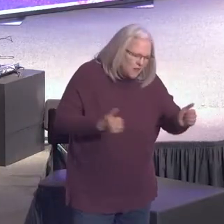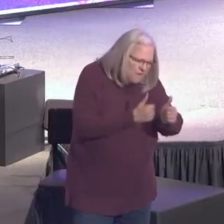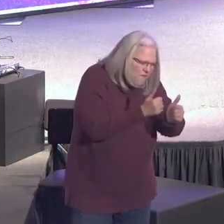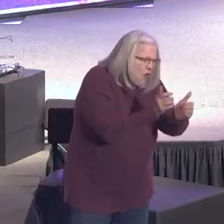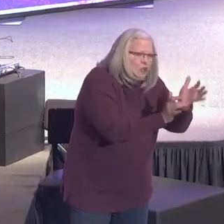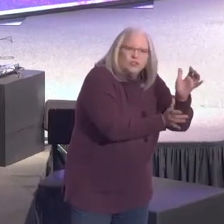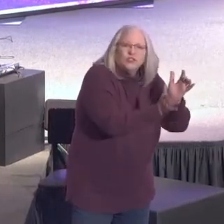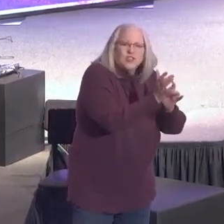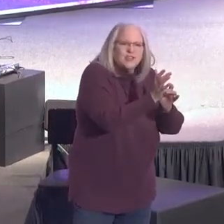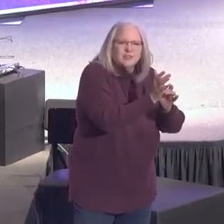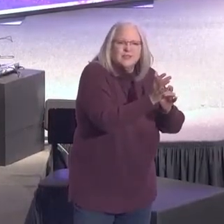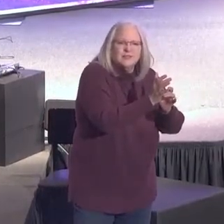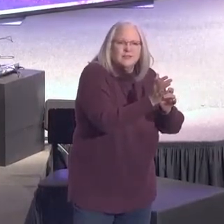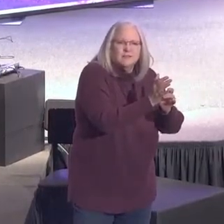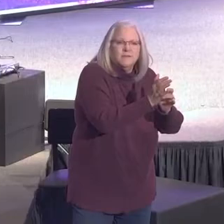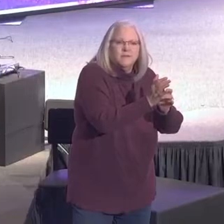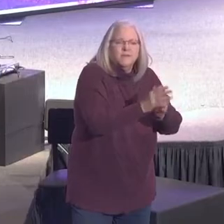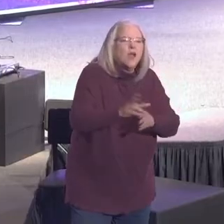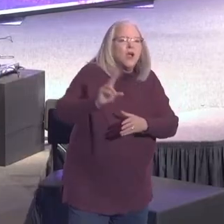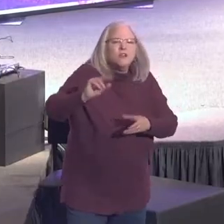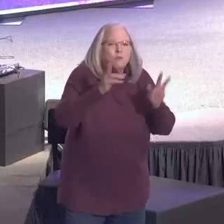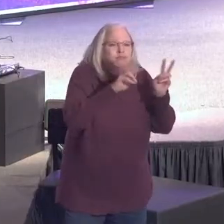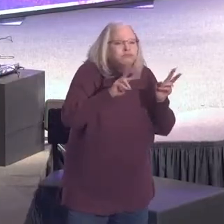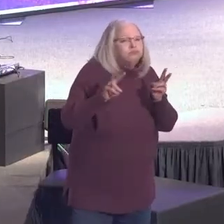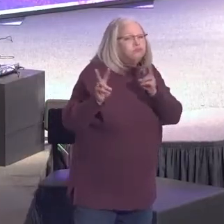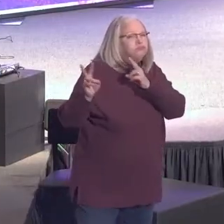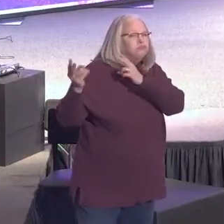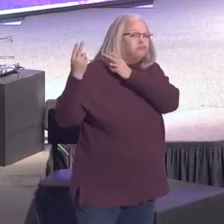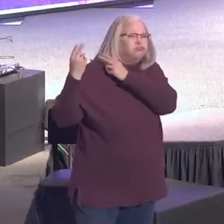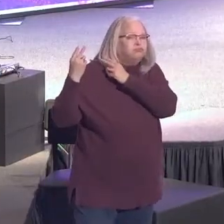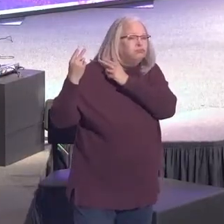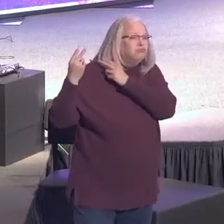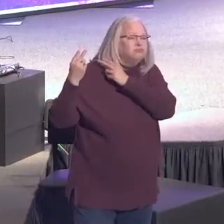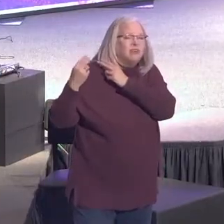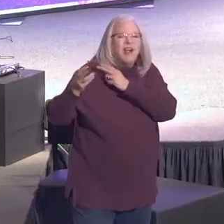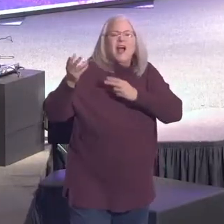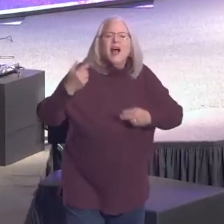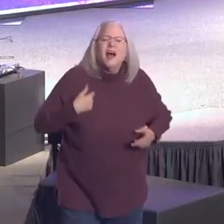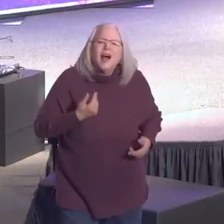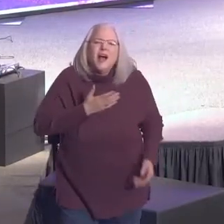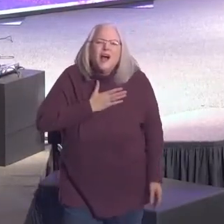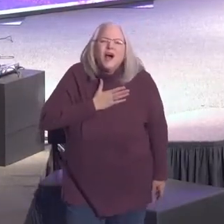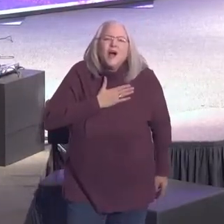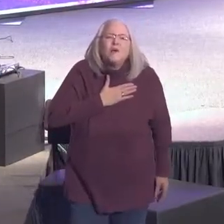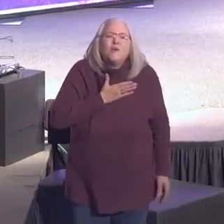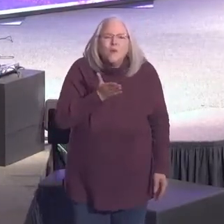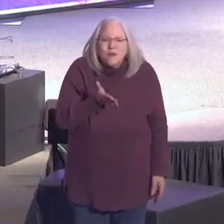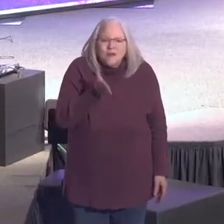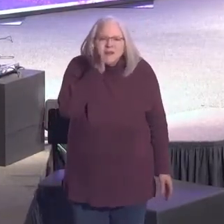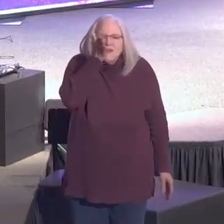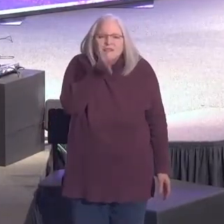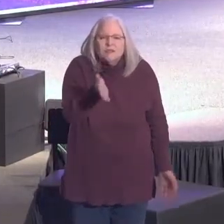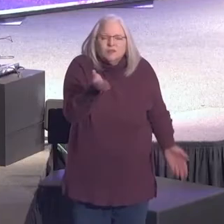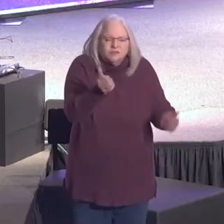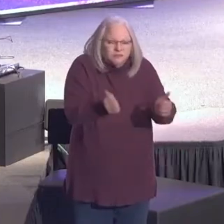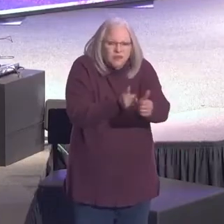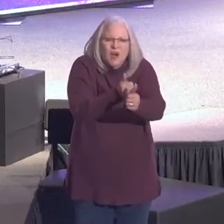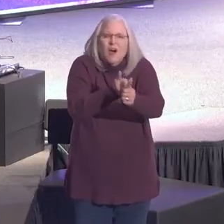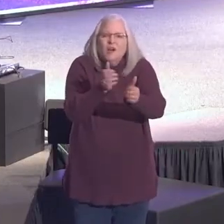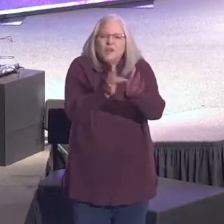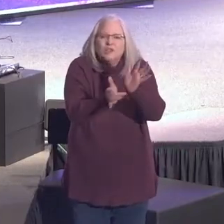Jesus. No turning back. I will follow Jesus. You know,